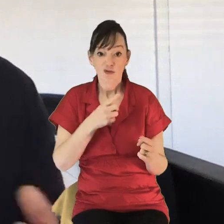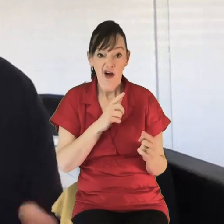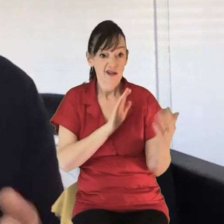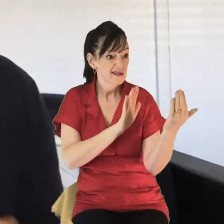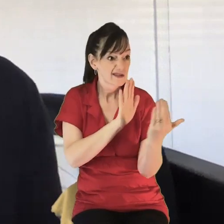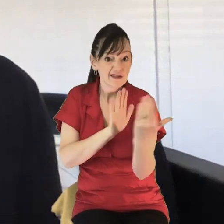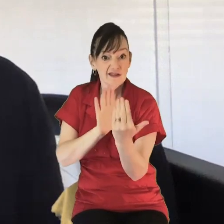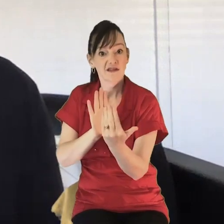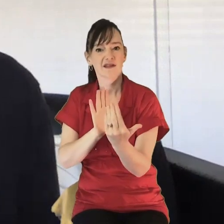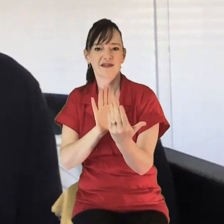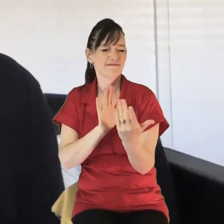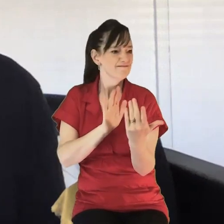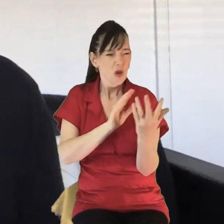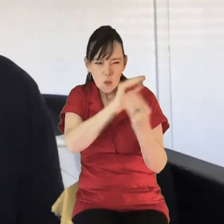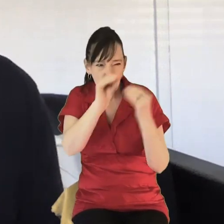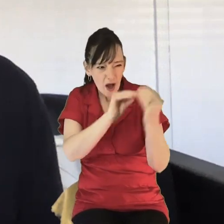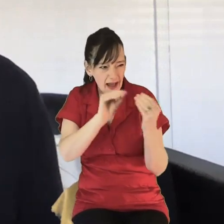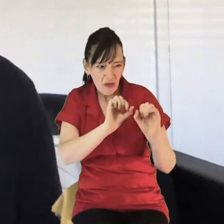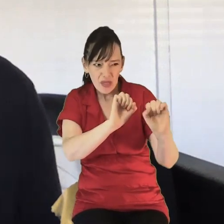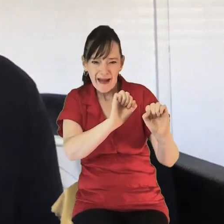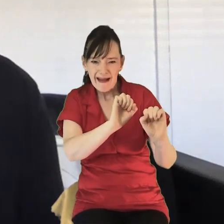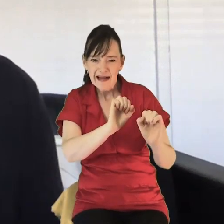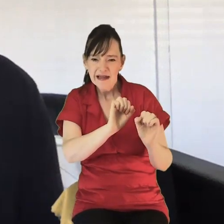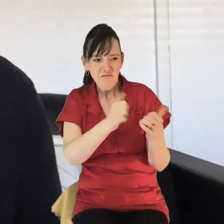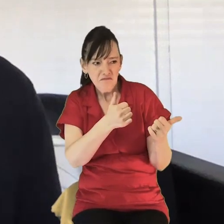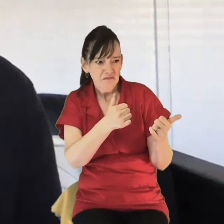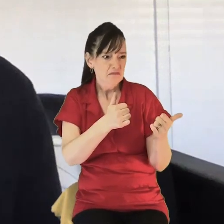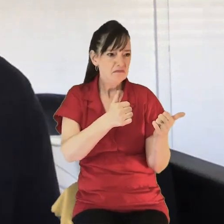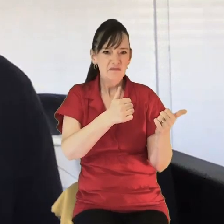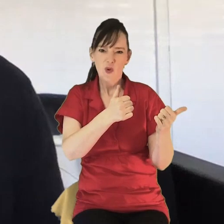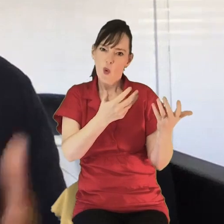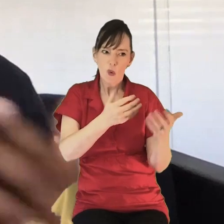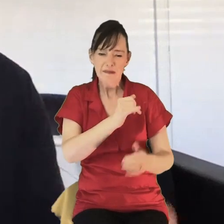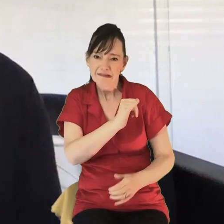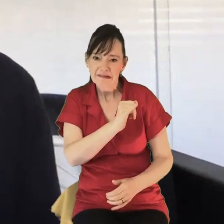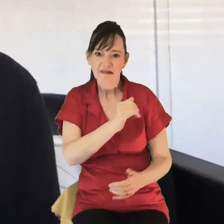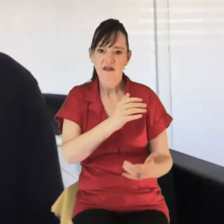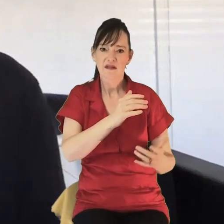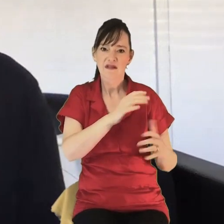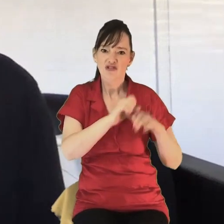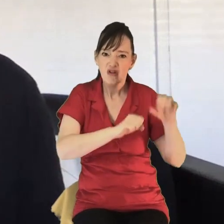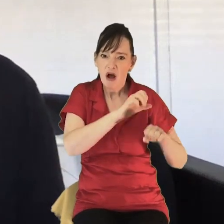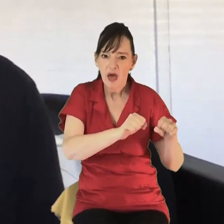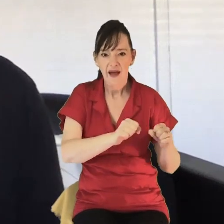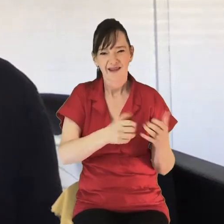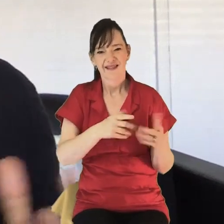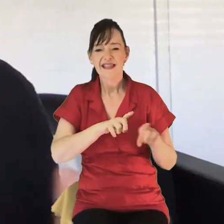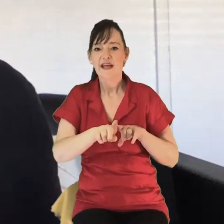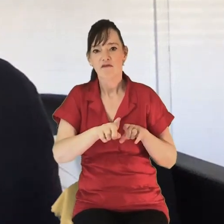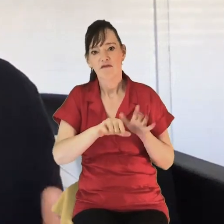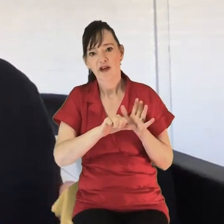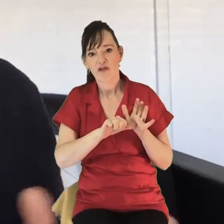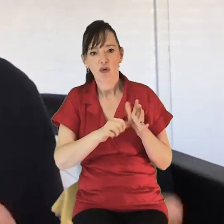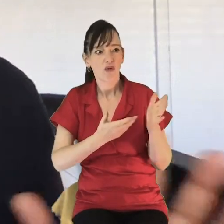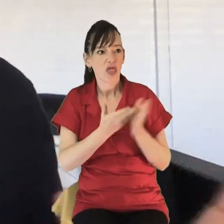good sense of where they're at rather than trying to achieve that through messages and phone calls. If somebody is in a difficult